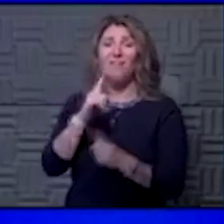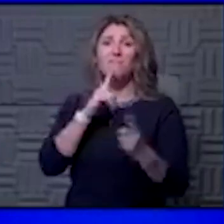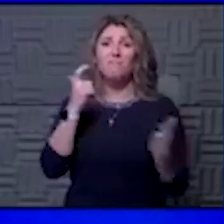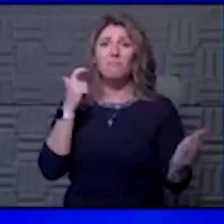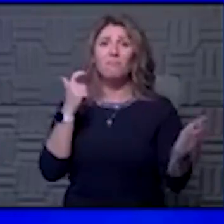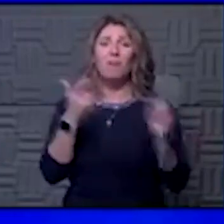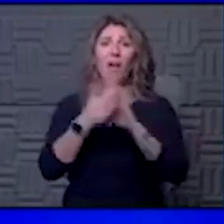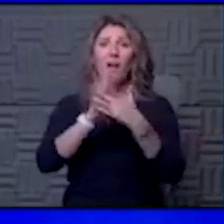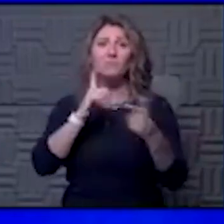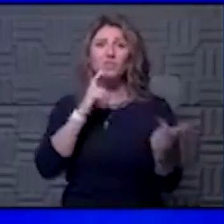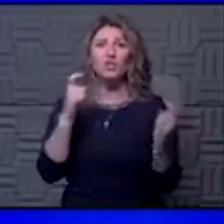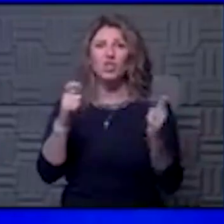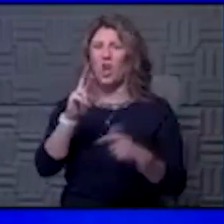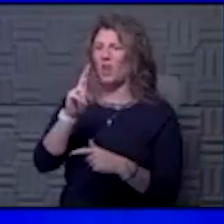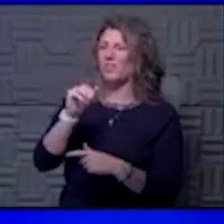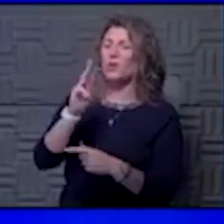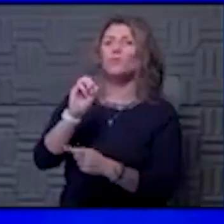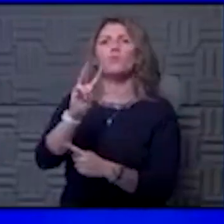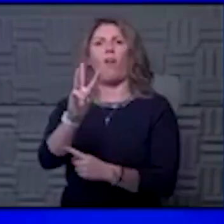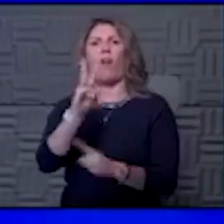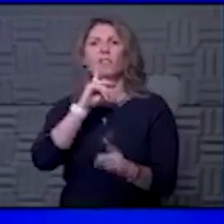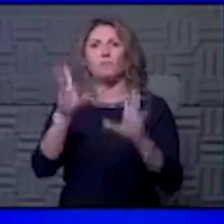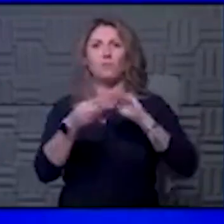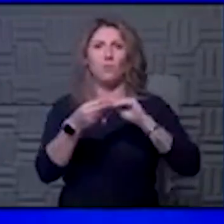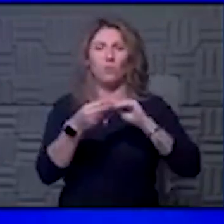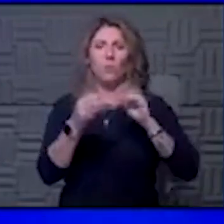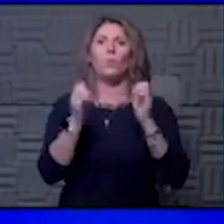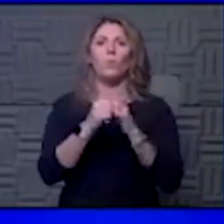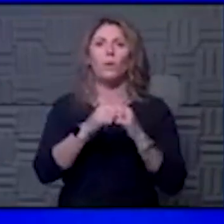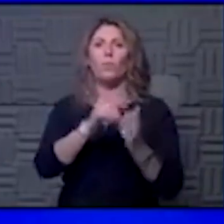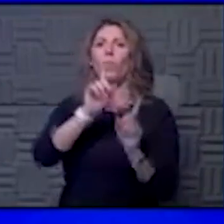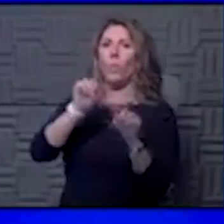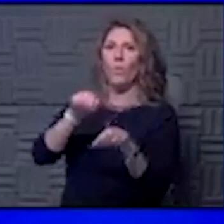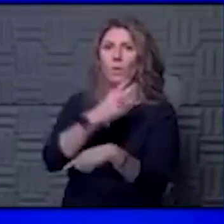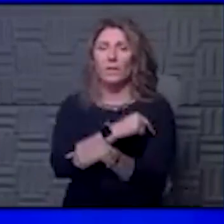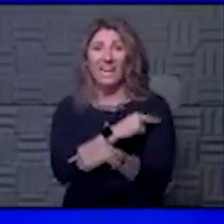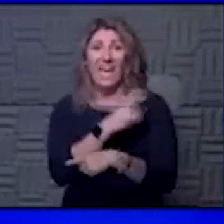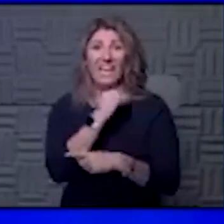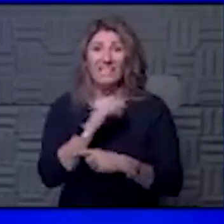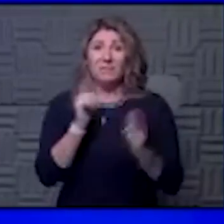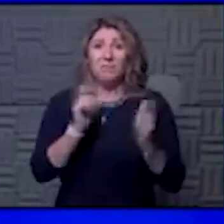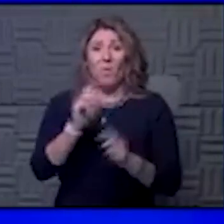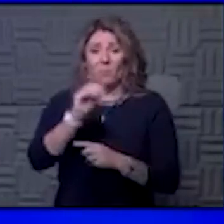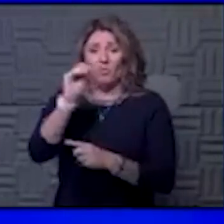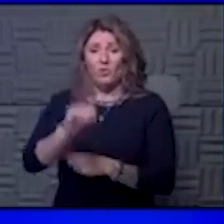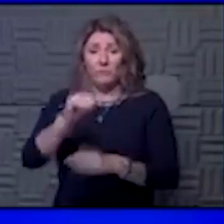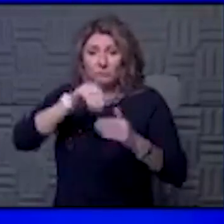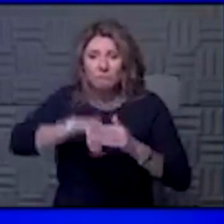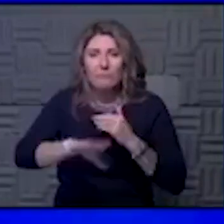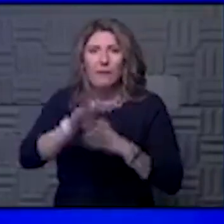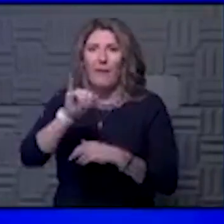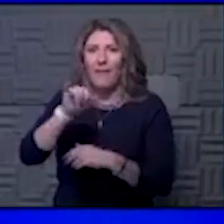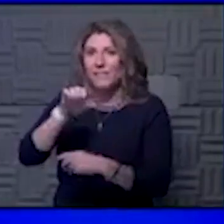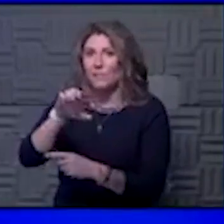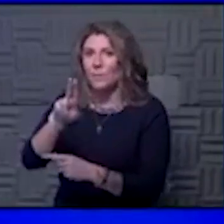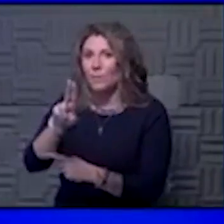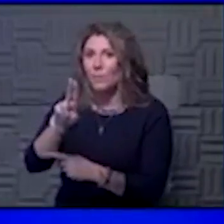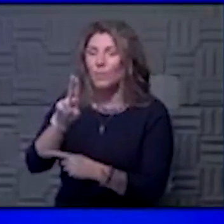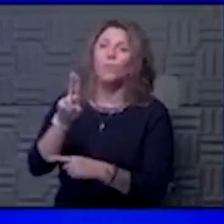a large raw number of total people that are going to go to the hospital. And even the small percentage of people that go into the ICU,